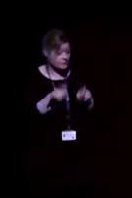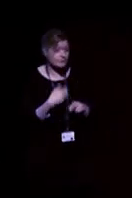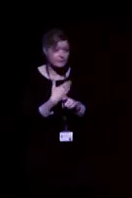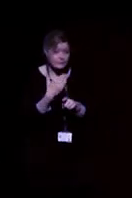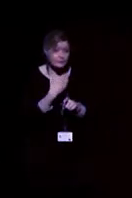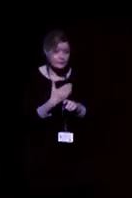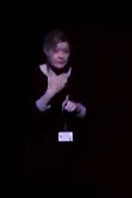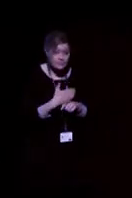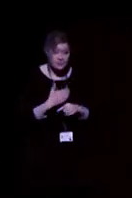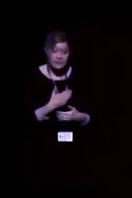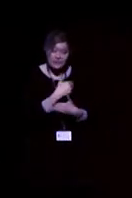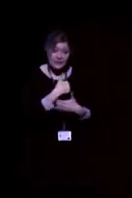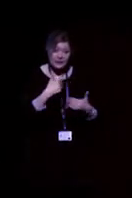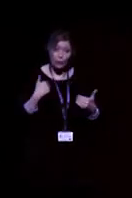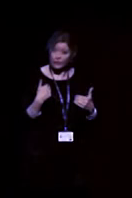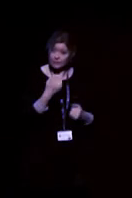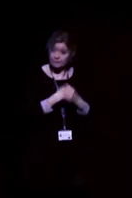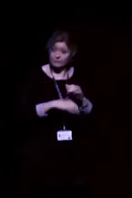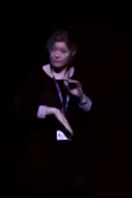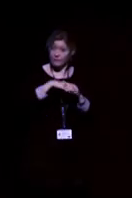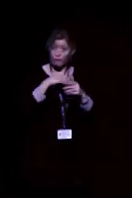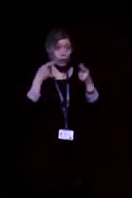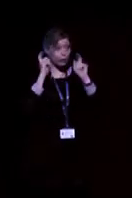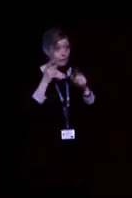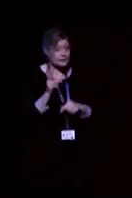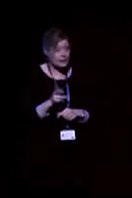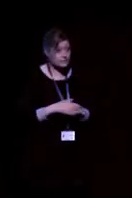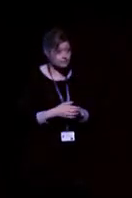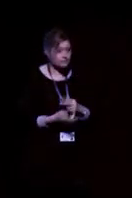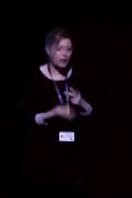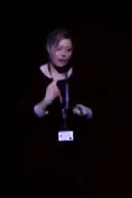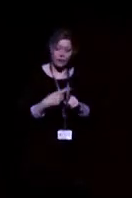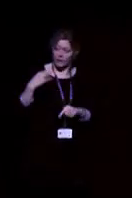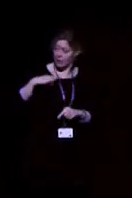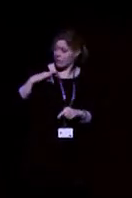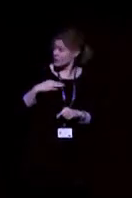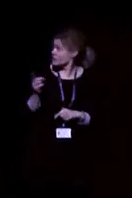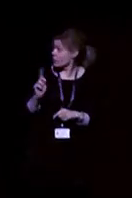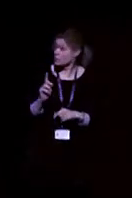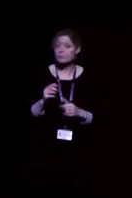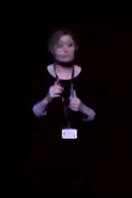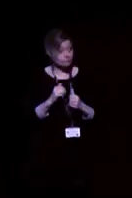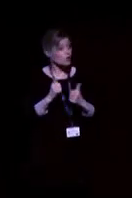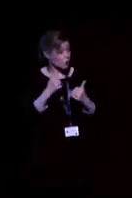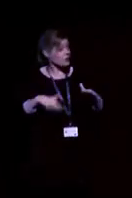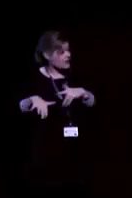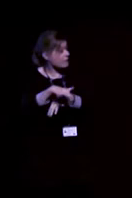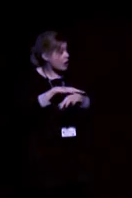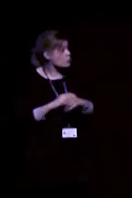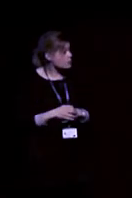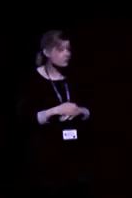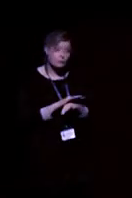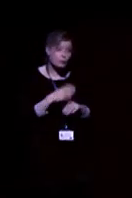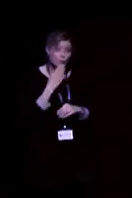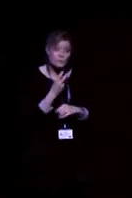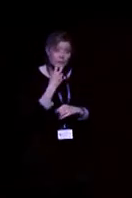be fully charged in the morning. The other advantage of this is environmental. Obviously, not using batteries,